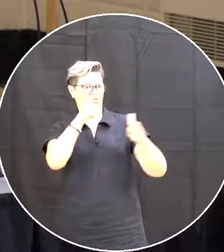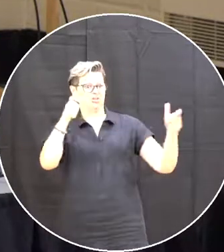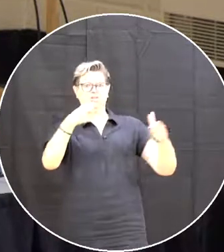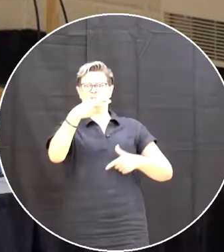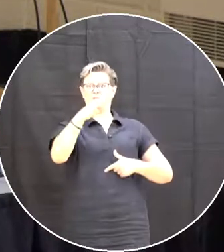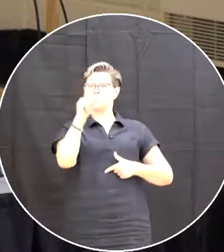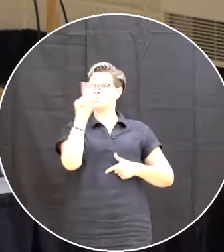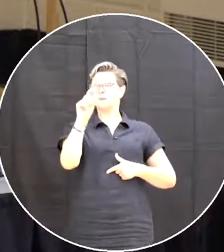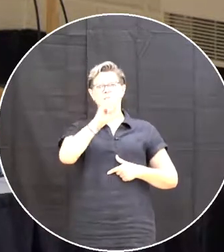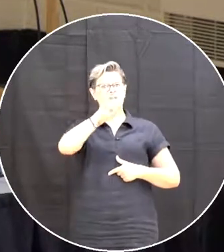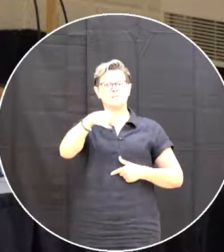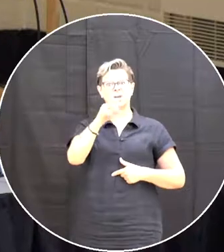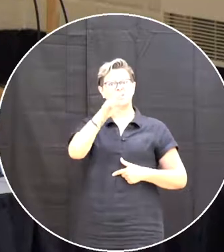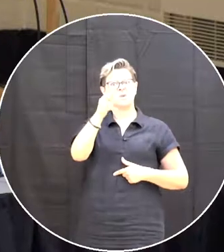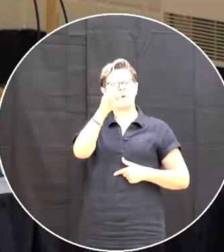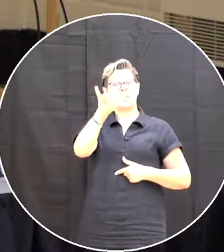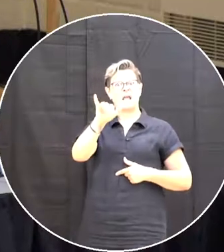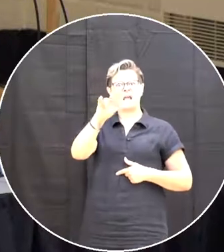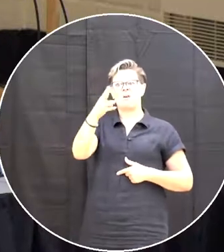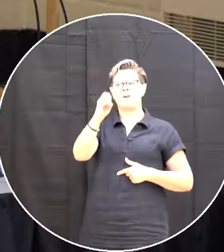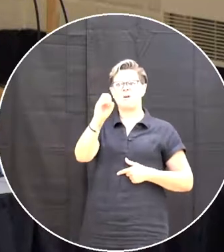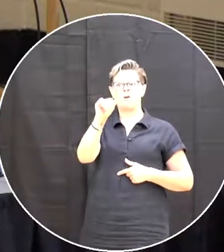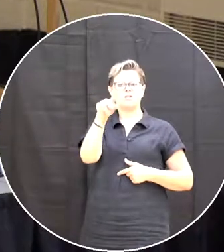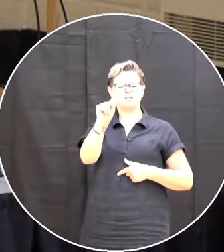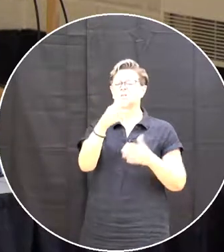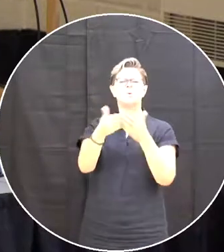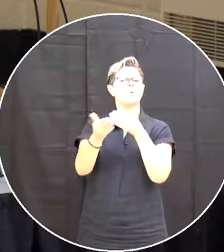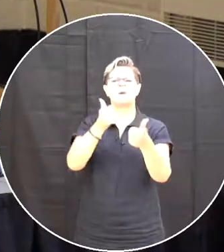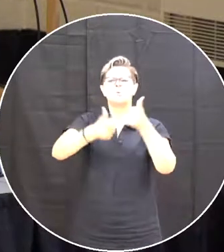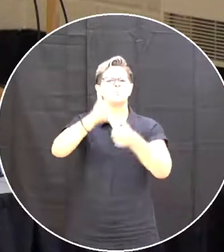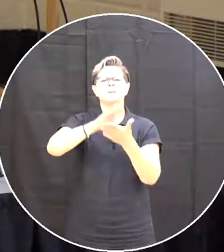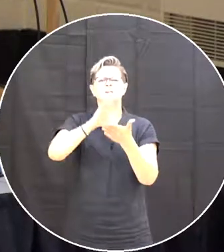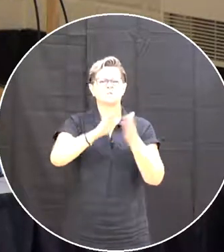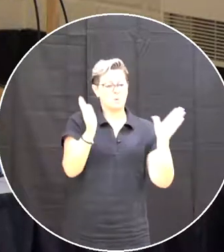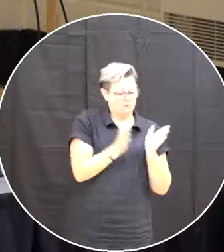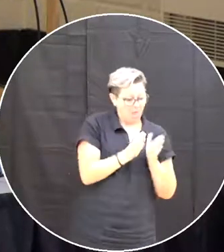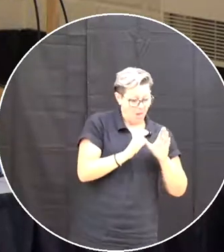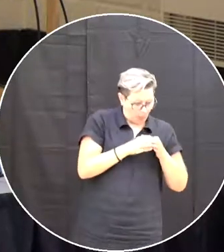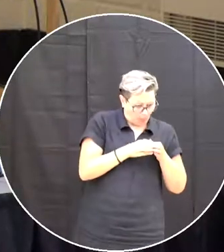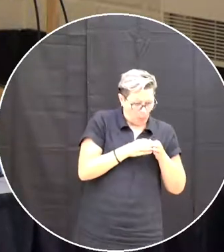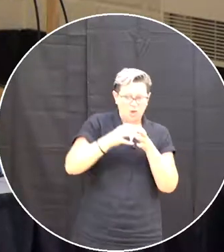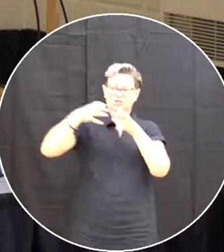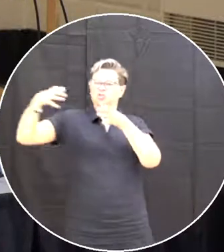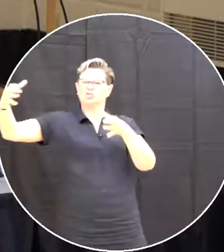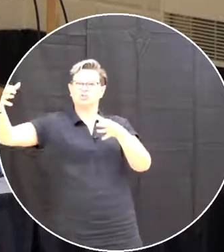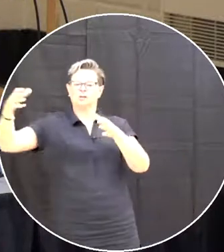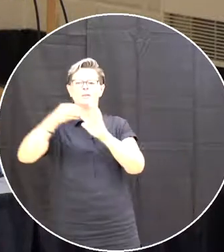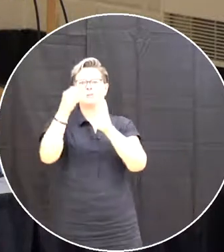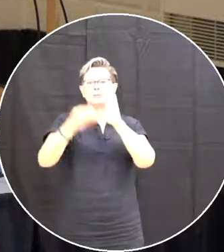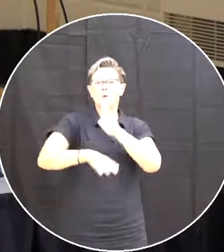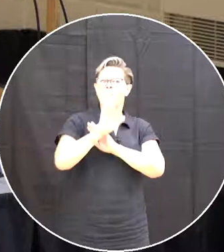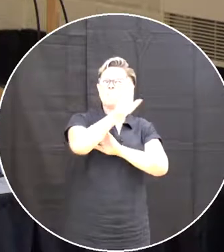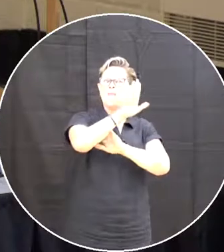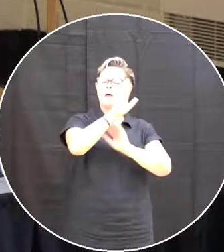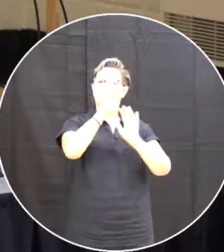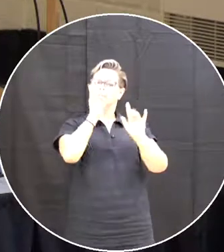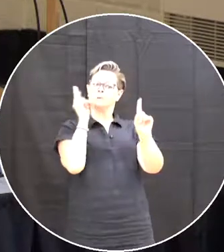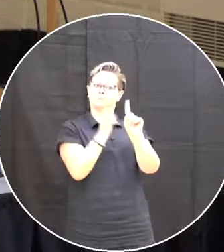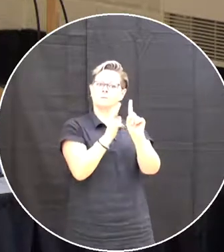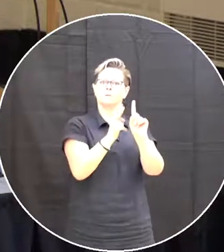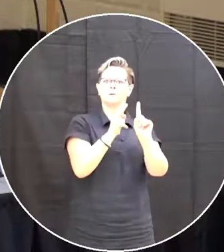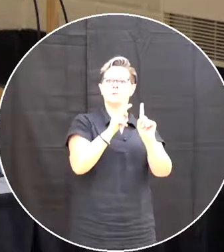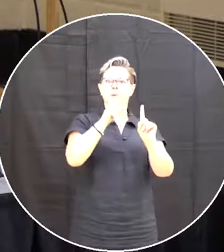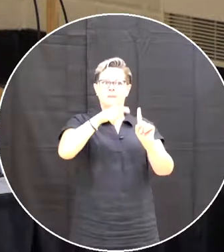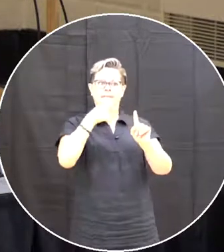St. John's Like Holy Heart of Mary Doesn't matter The student voice You heard in this Is completely Unscripted